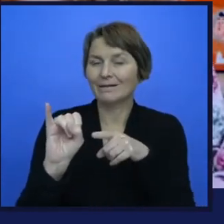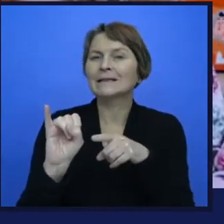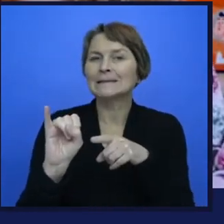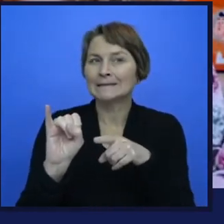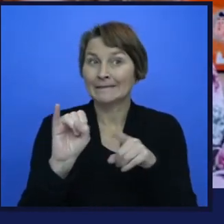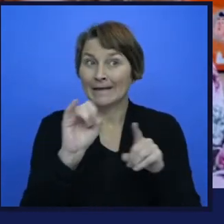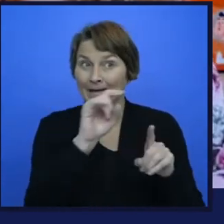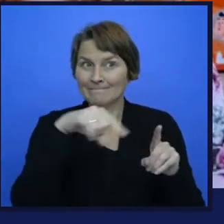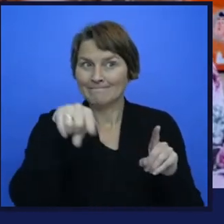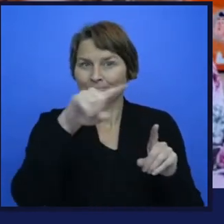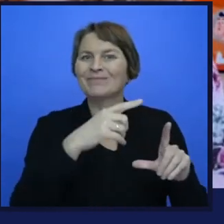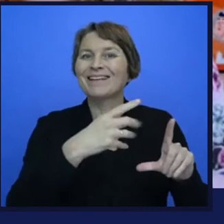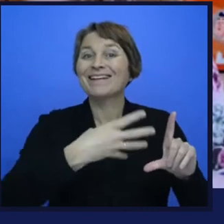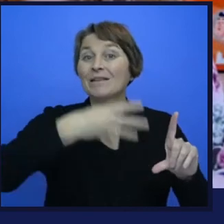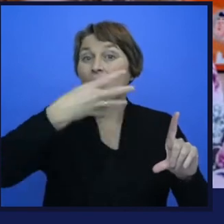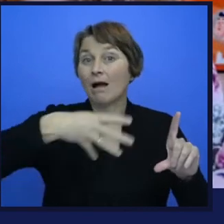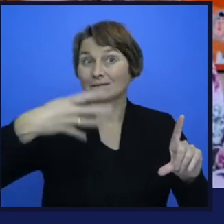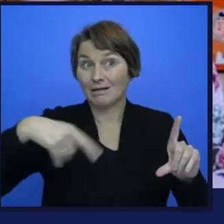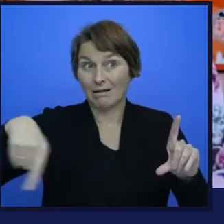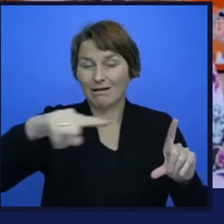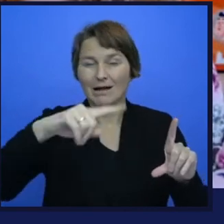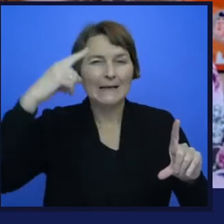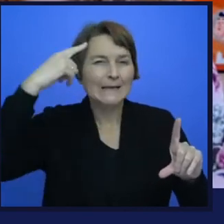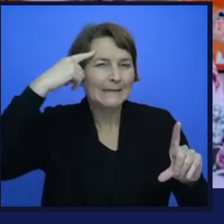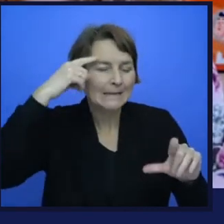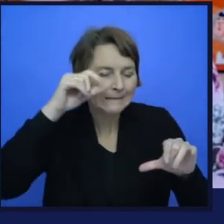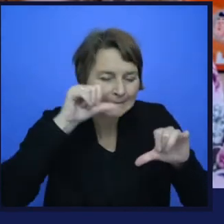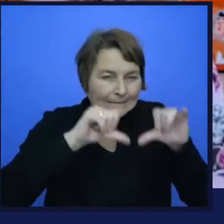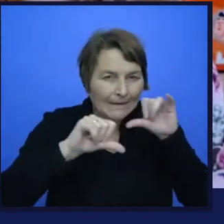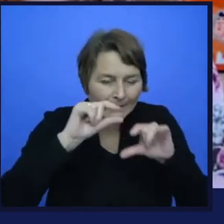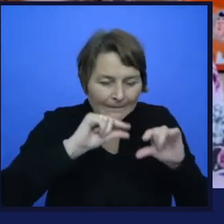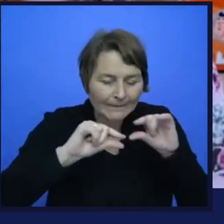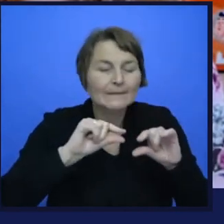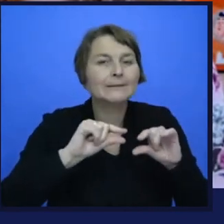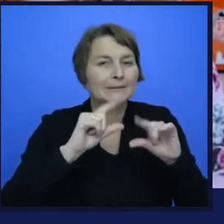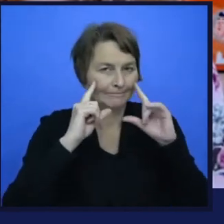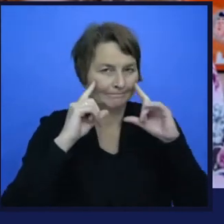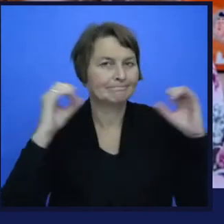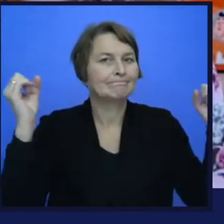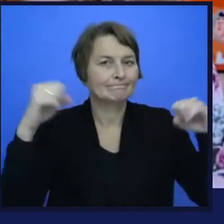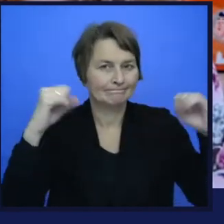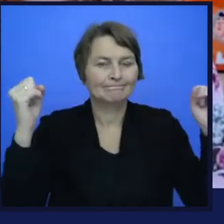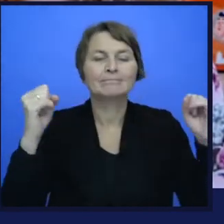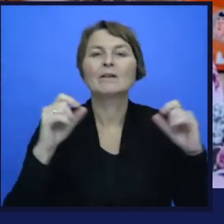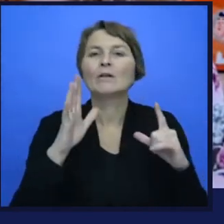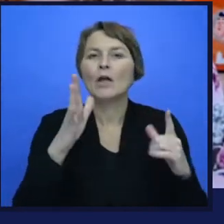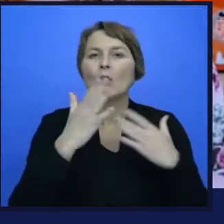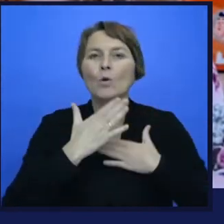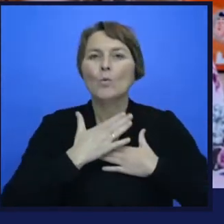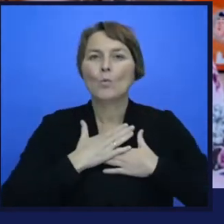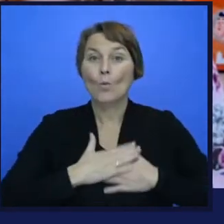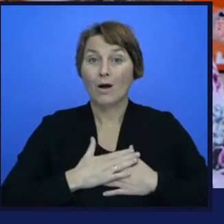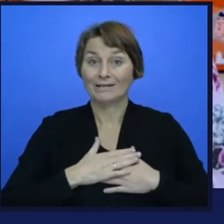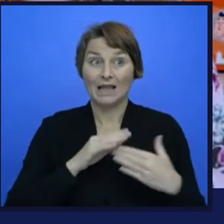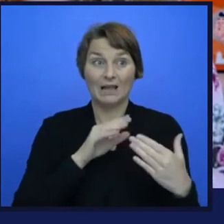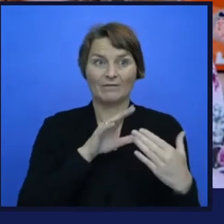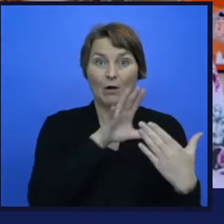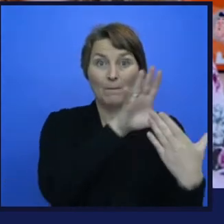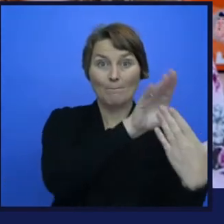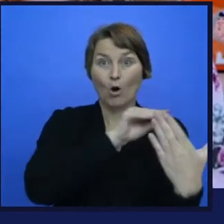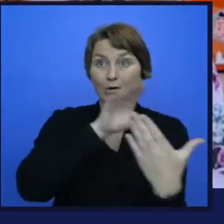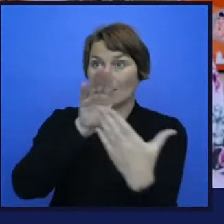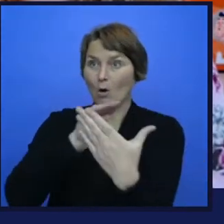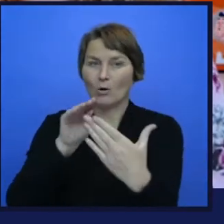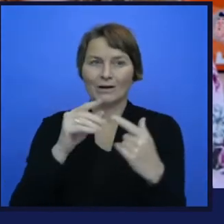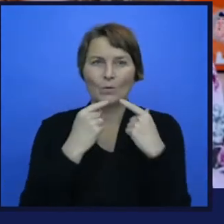agree with is on removing bias from models. Unfortunately,